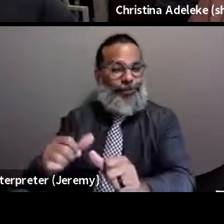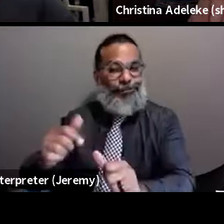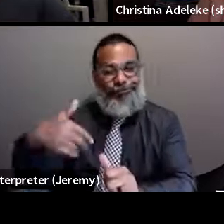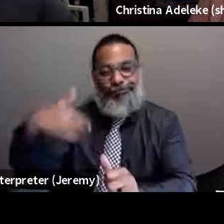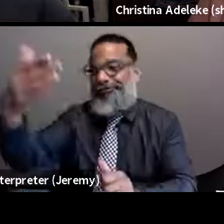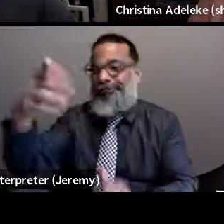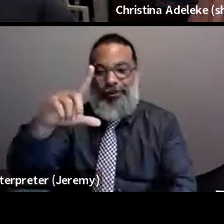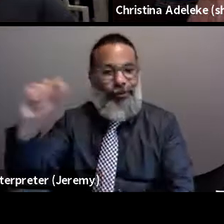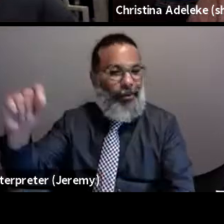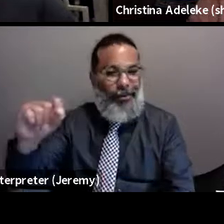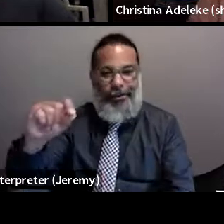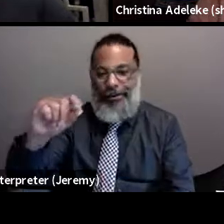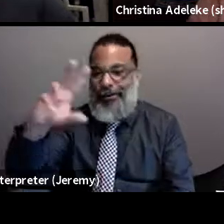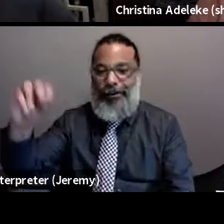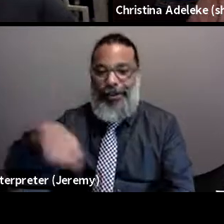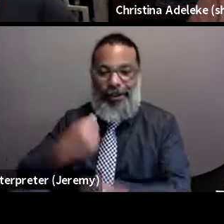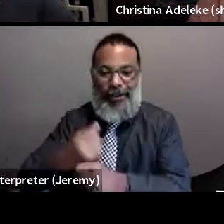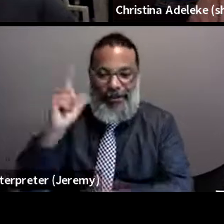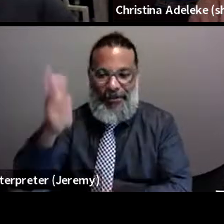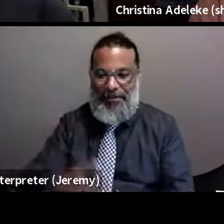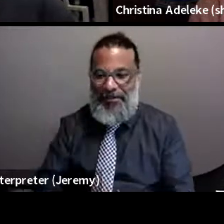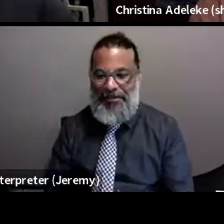20, 30 more years.